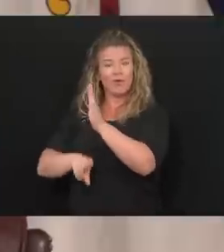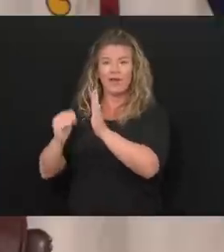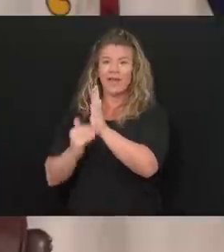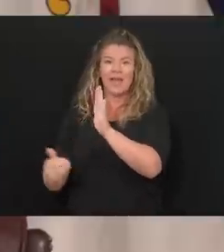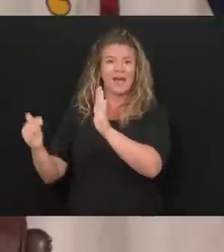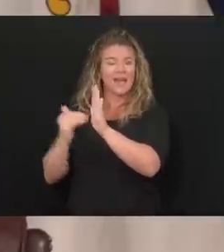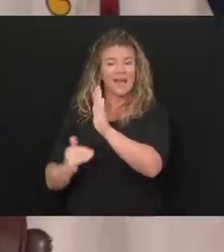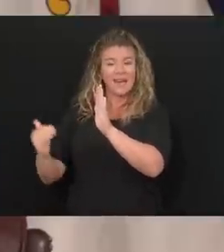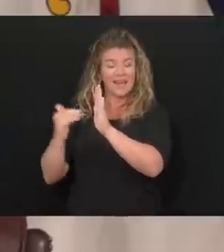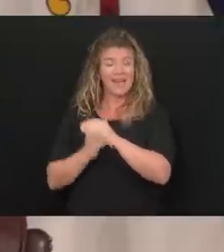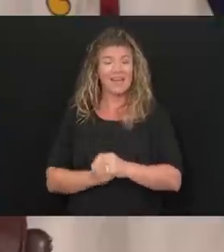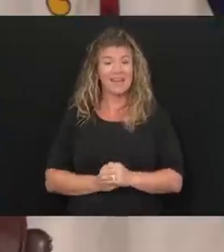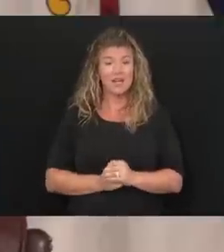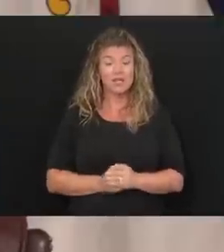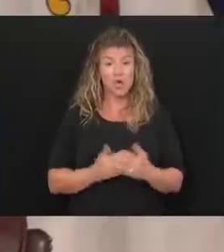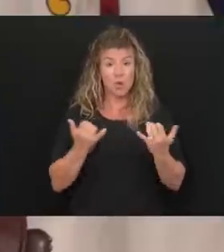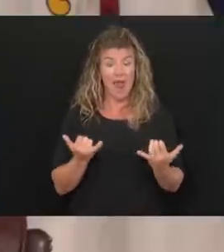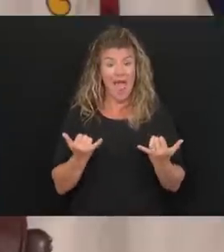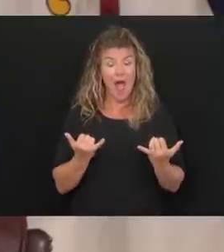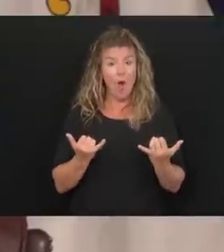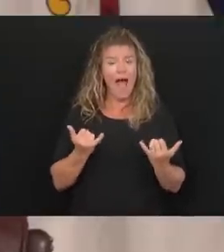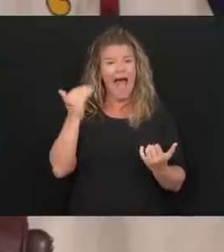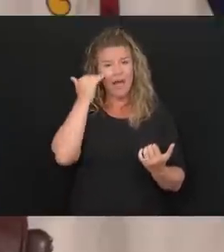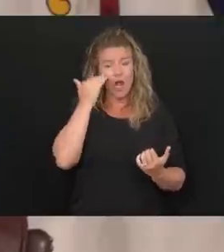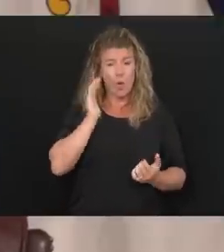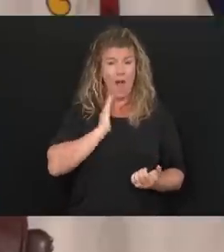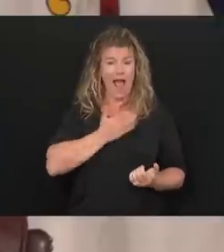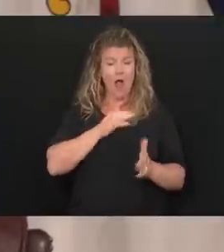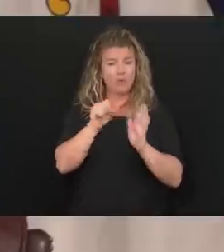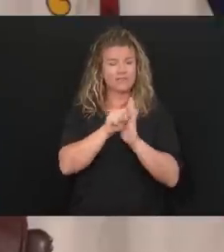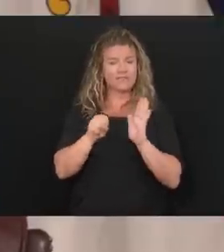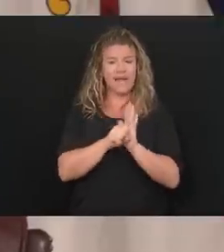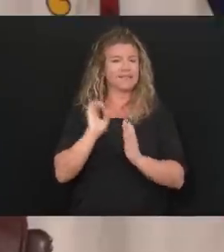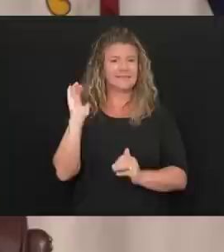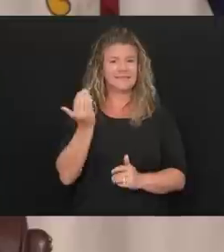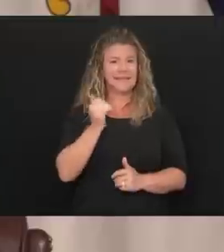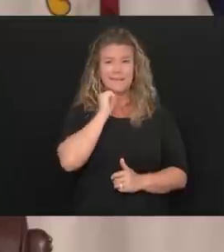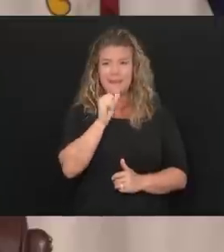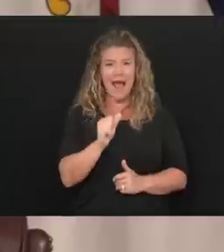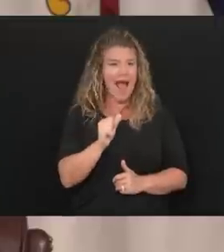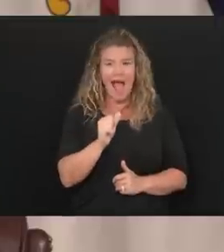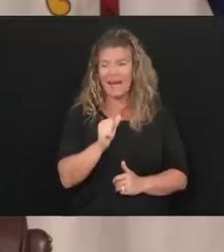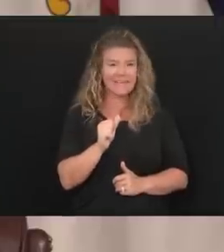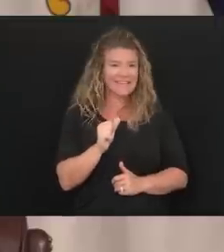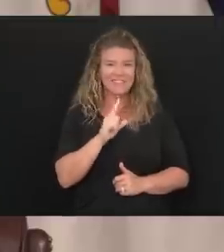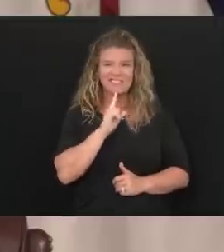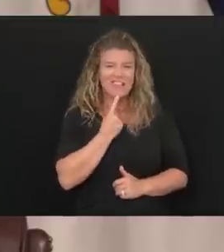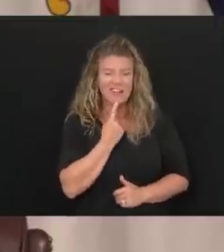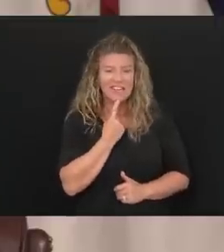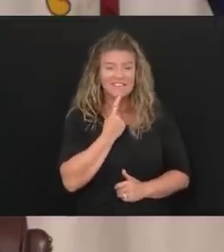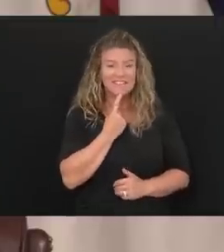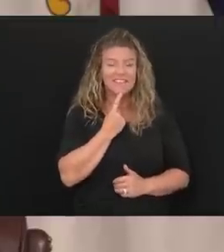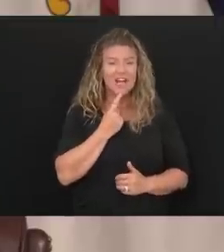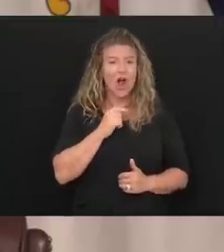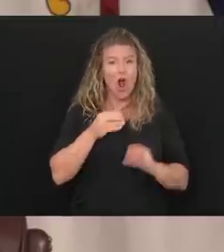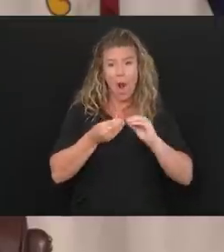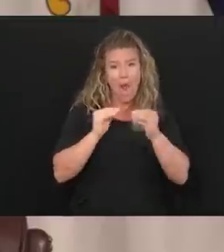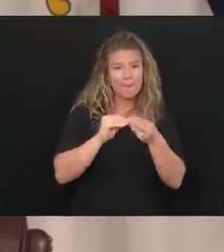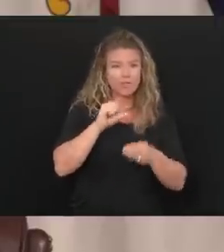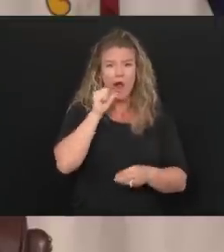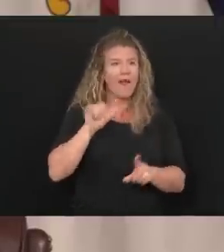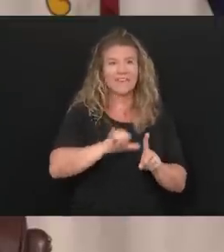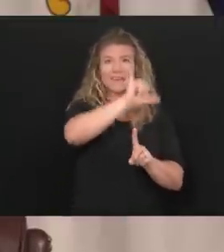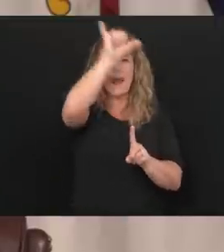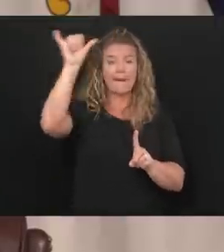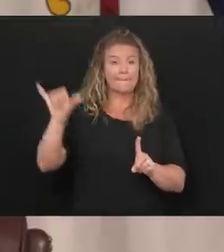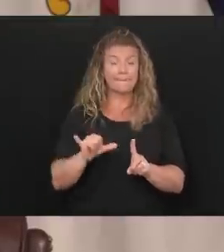know, you have been somewhat immune to that because of all the things, the buttons we've pushed and all the great, great, great work that the